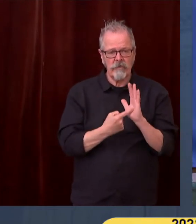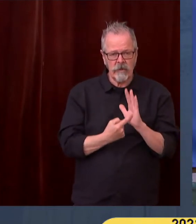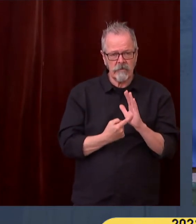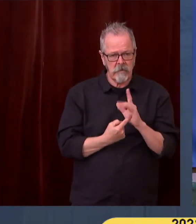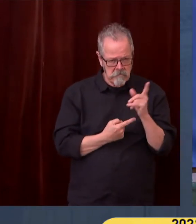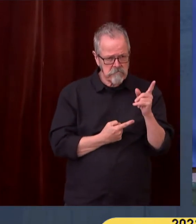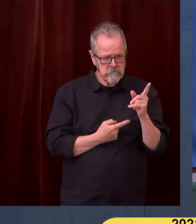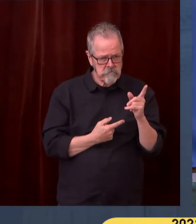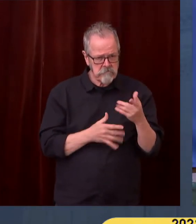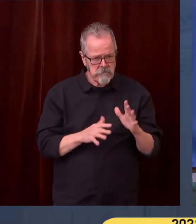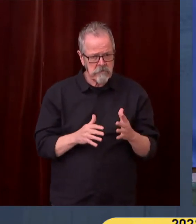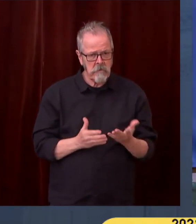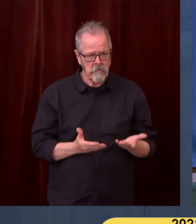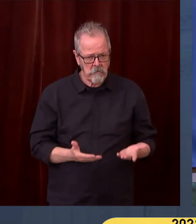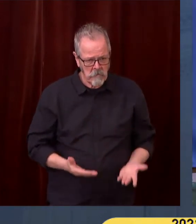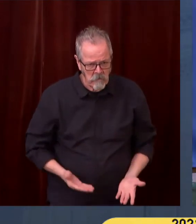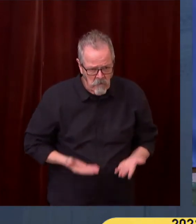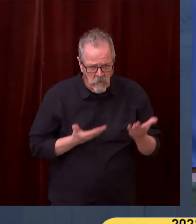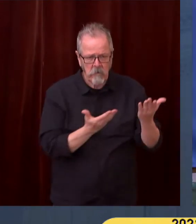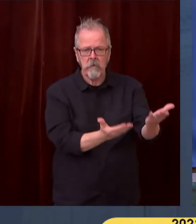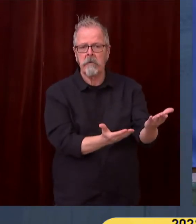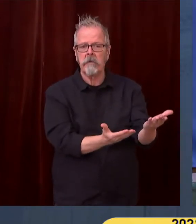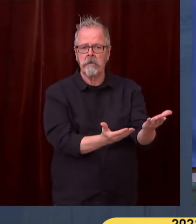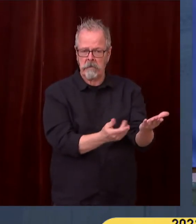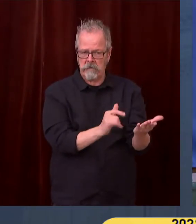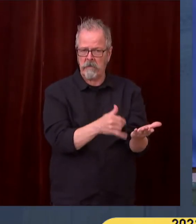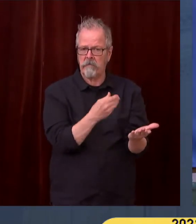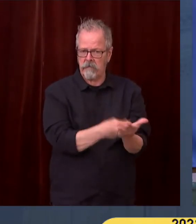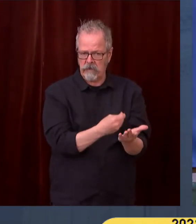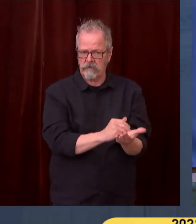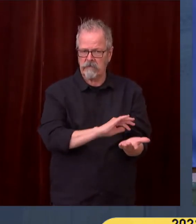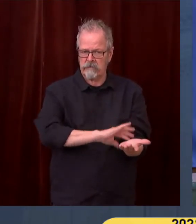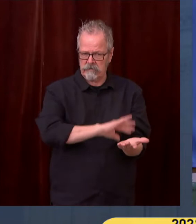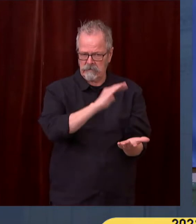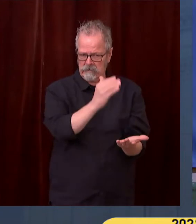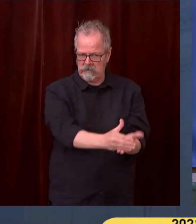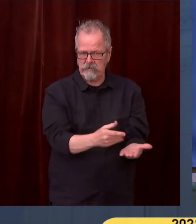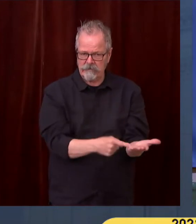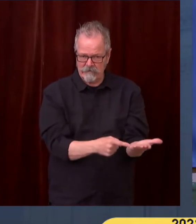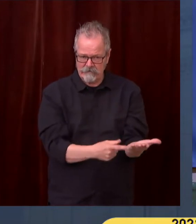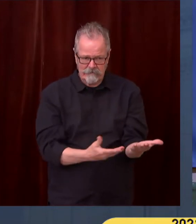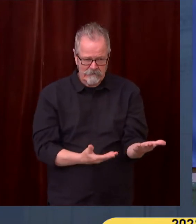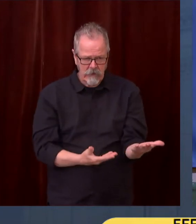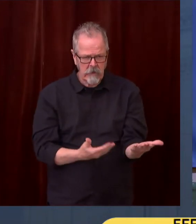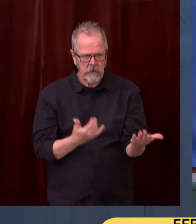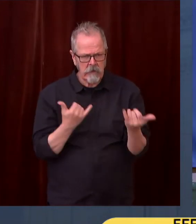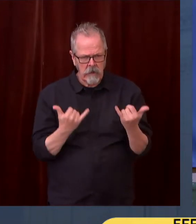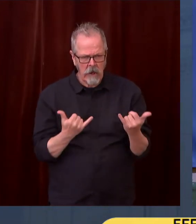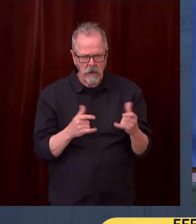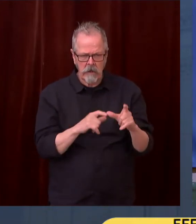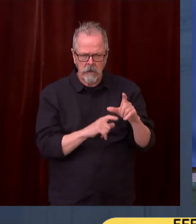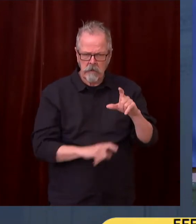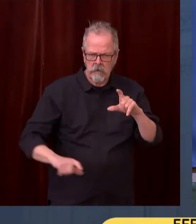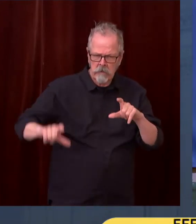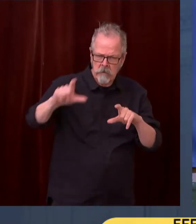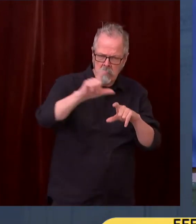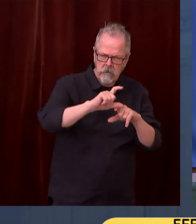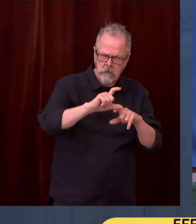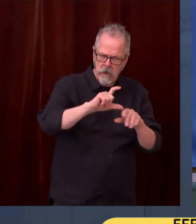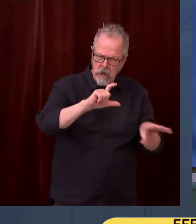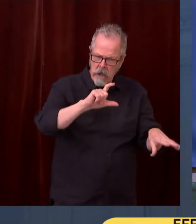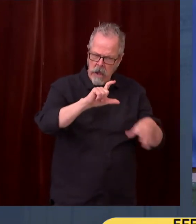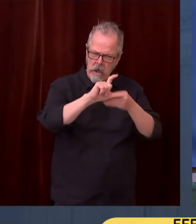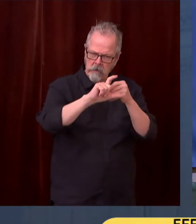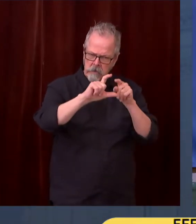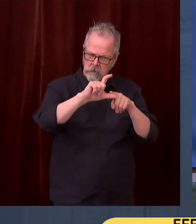into housing. Would this funding be in addition to what's already been proposed and how much? And then secondly, who